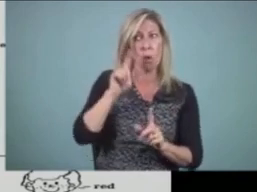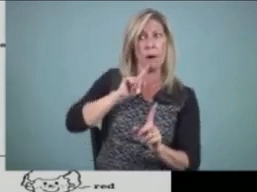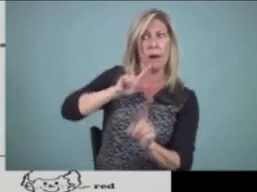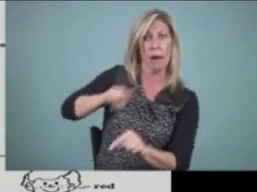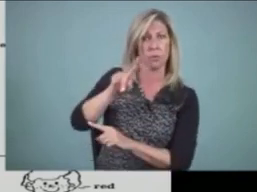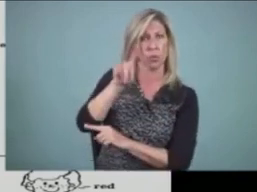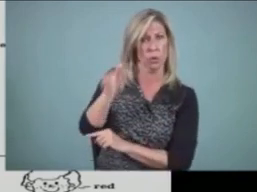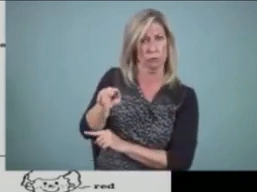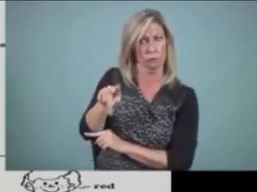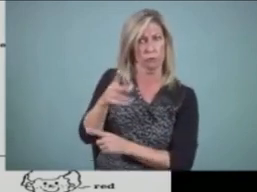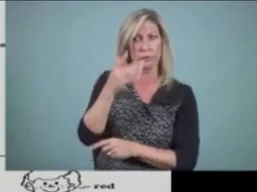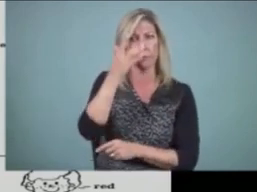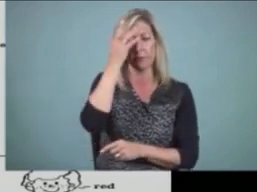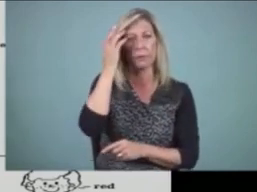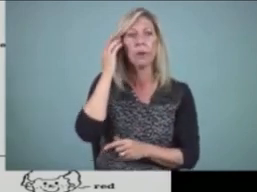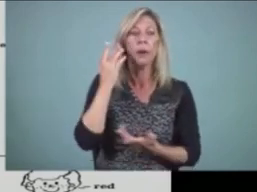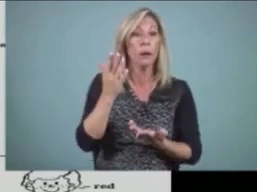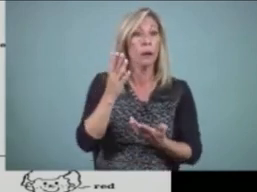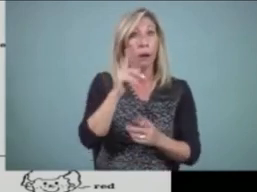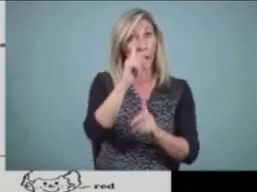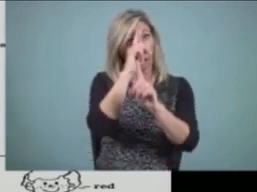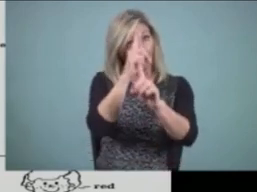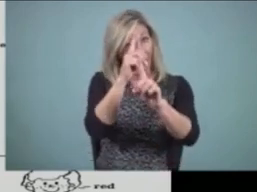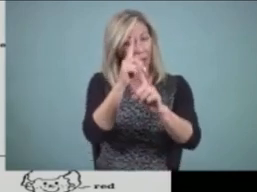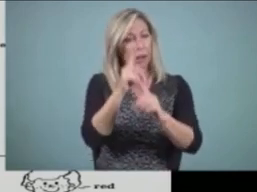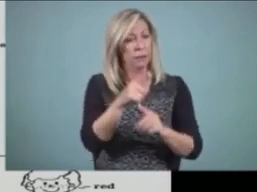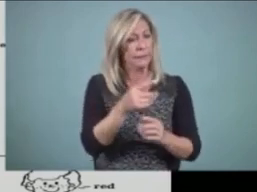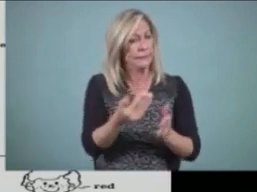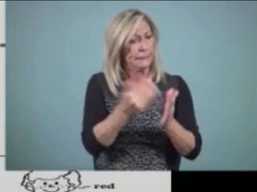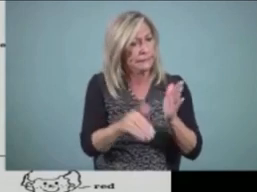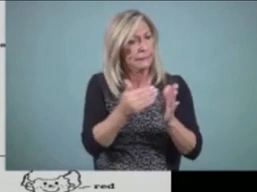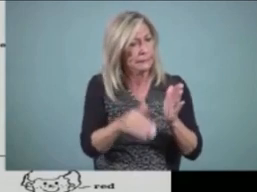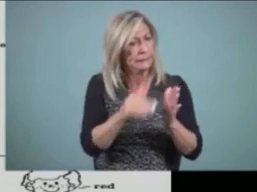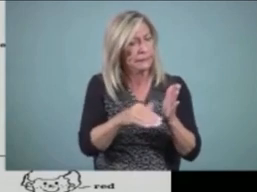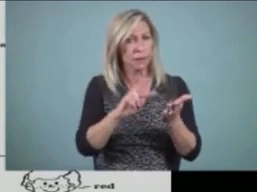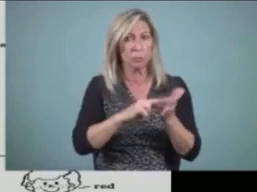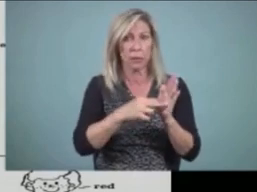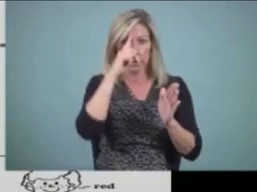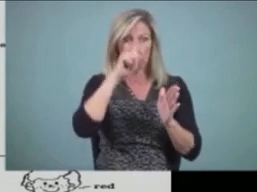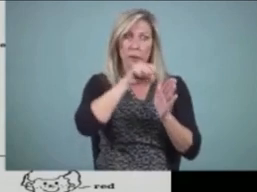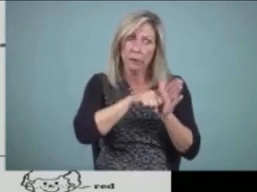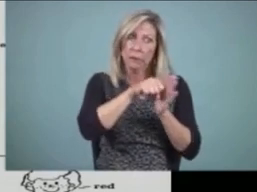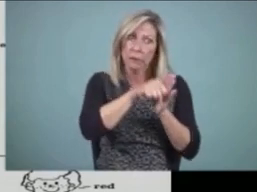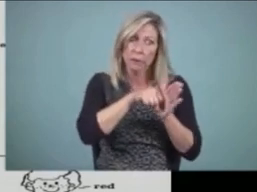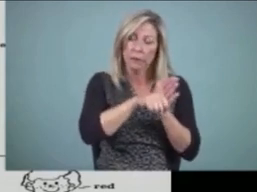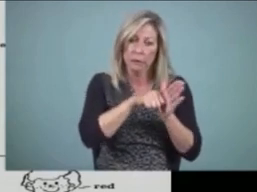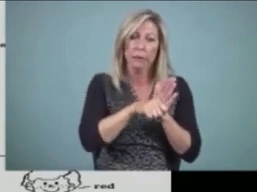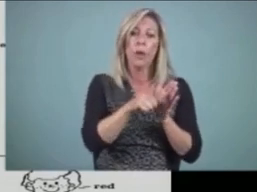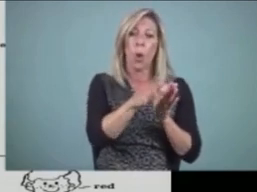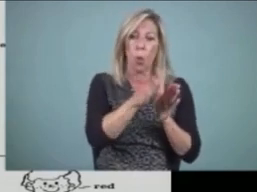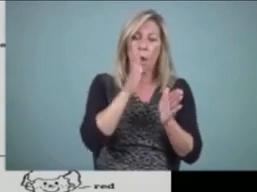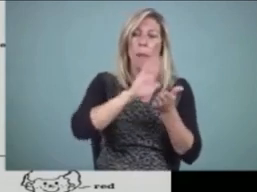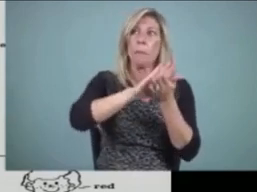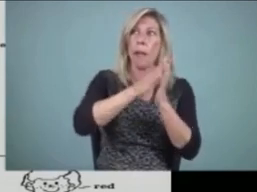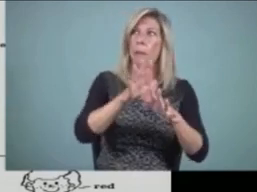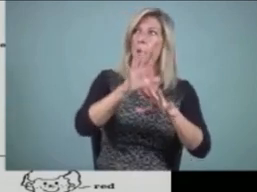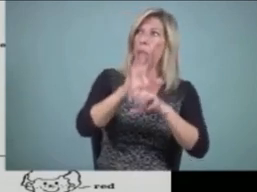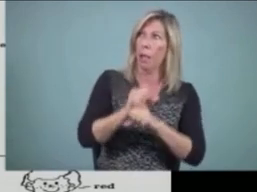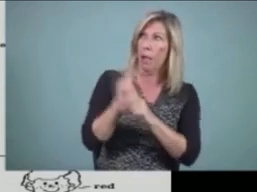this drill, that the students would build a repertoire of English up so that they'd be able to convey what they wanted to say through print.